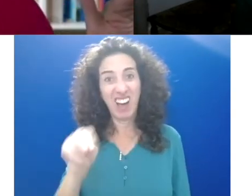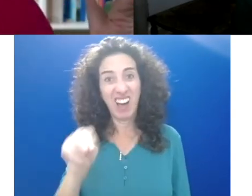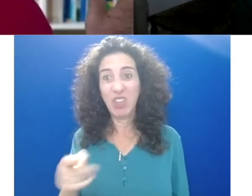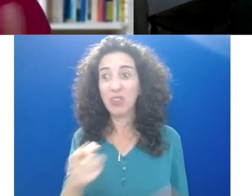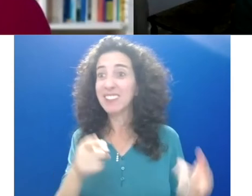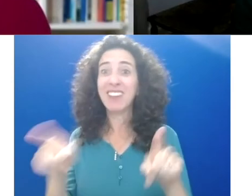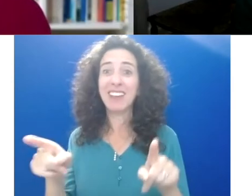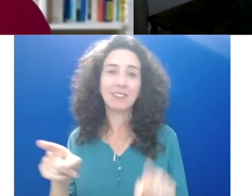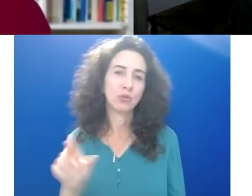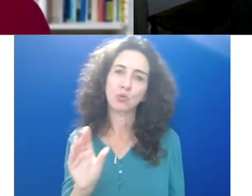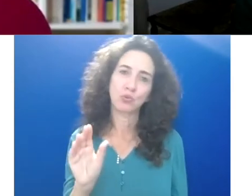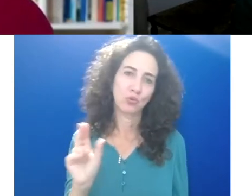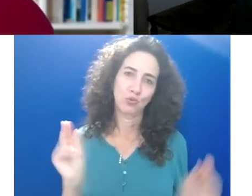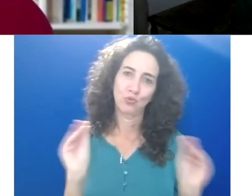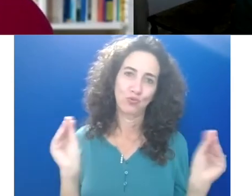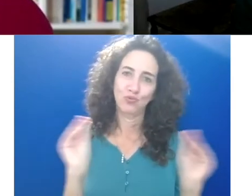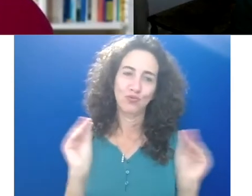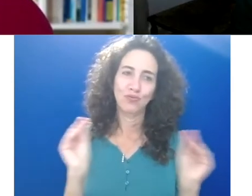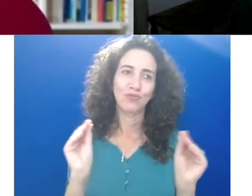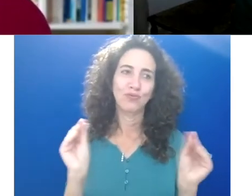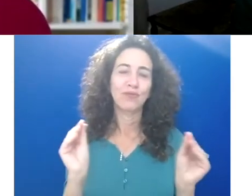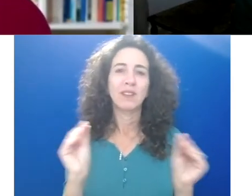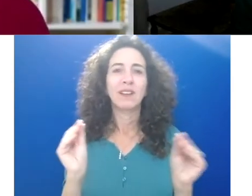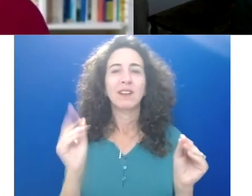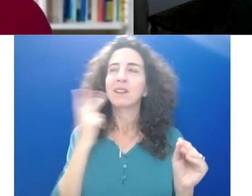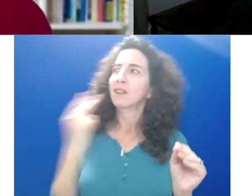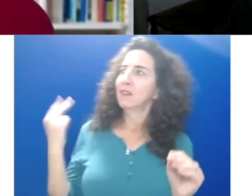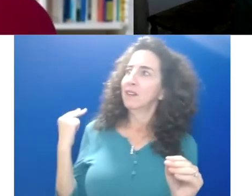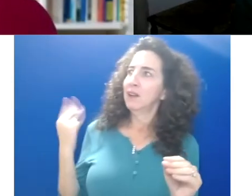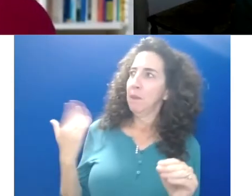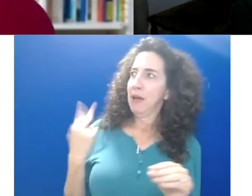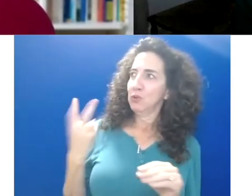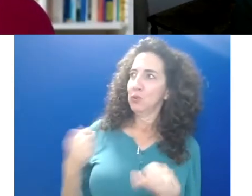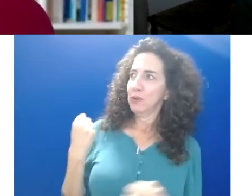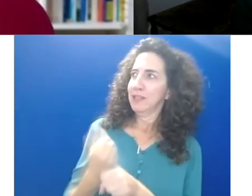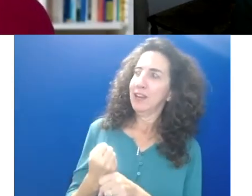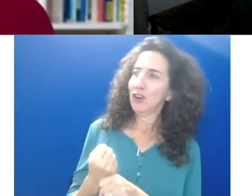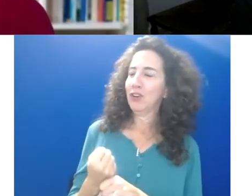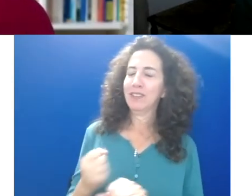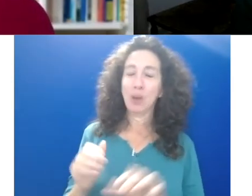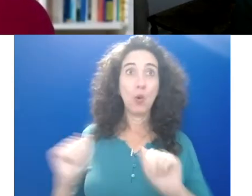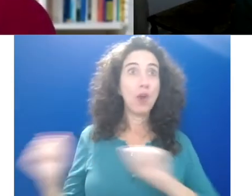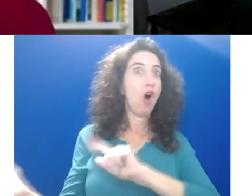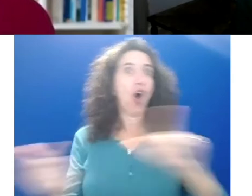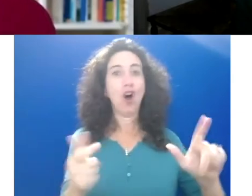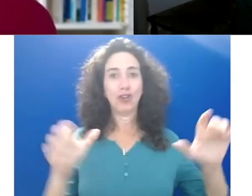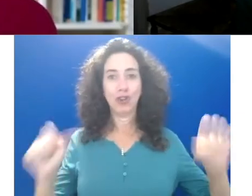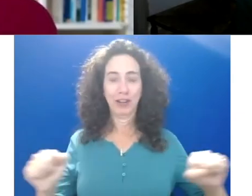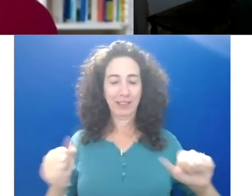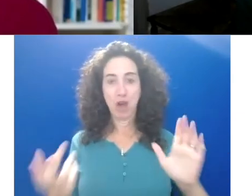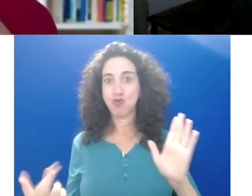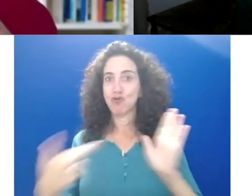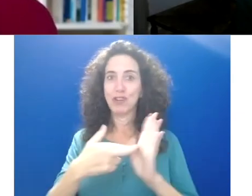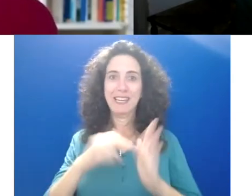if you think of the experience of the past two years as the kind of the great reset, that as you've started